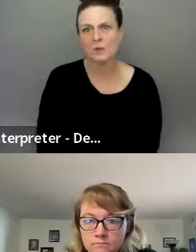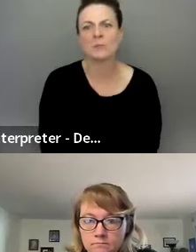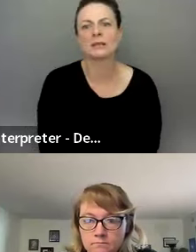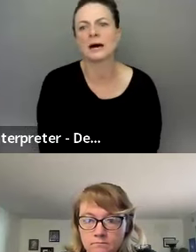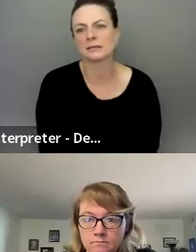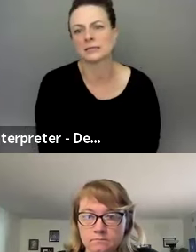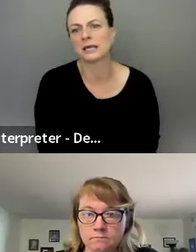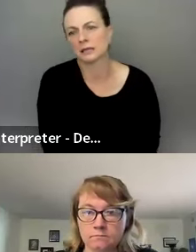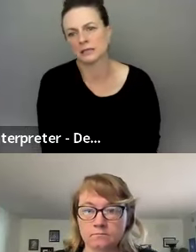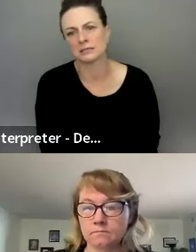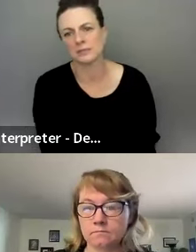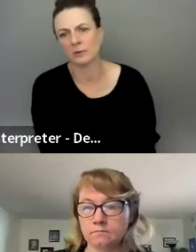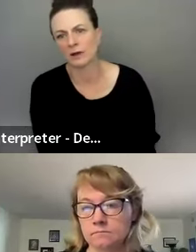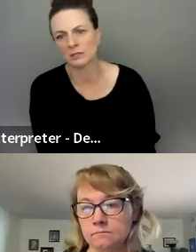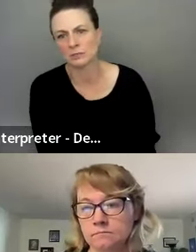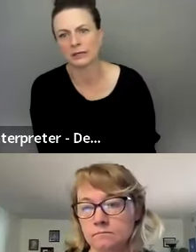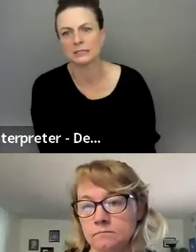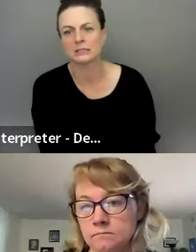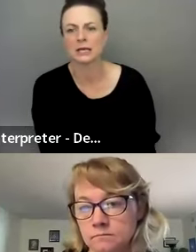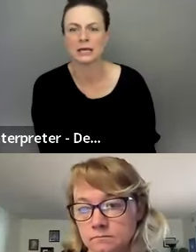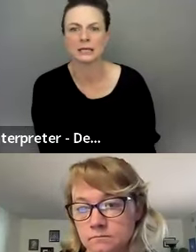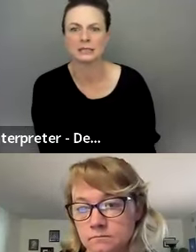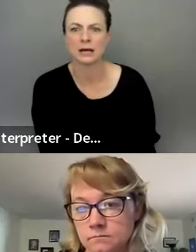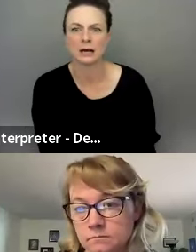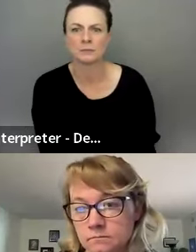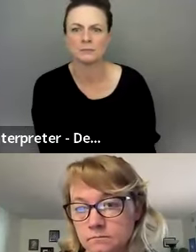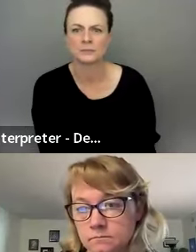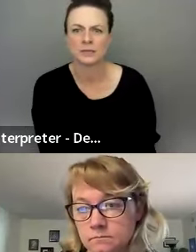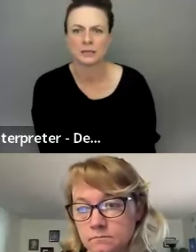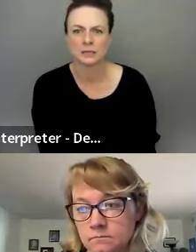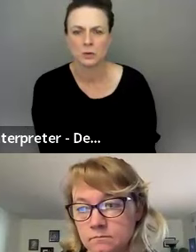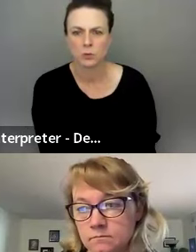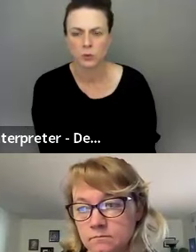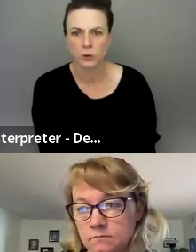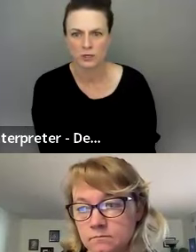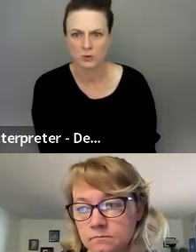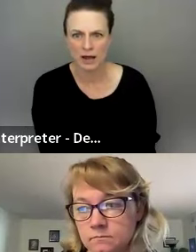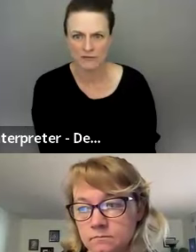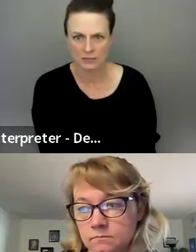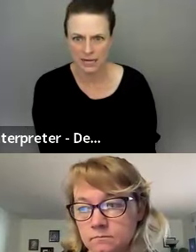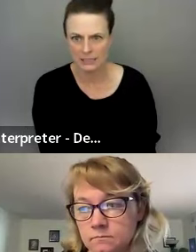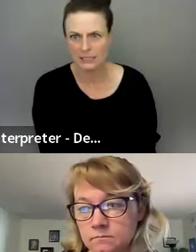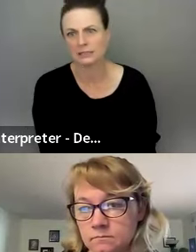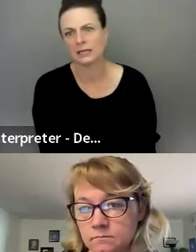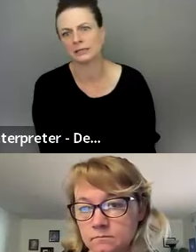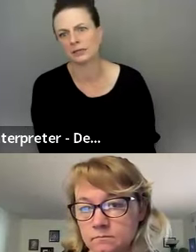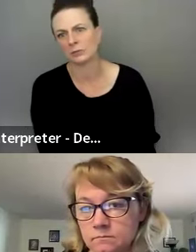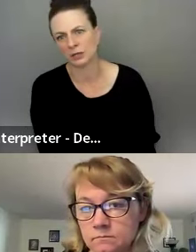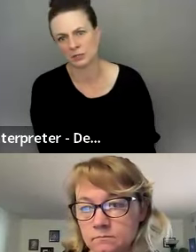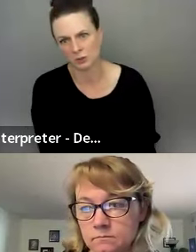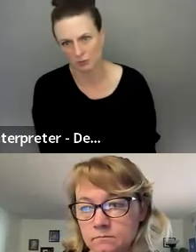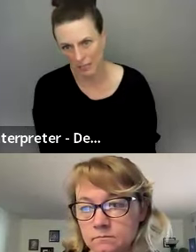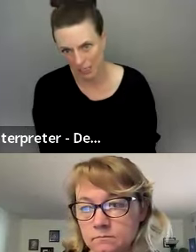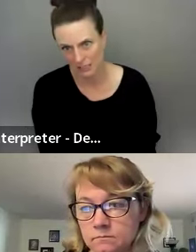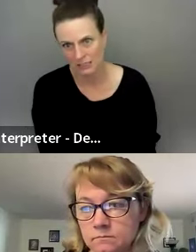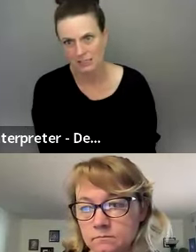I think what Milad is saying is something we've all experienced. And when you advertise it, and you